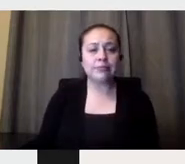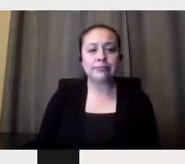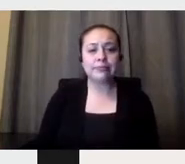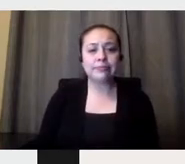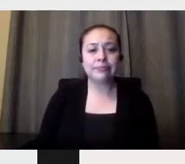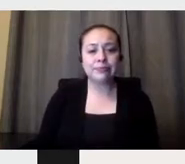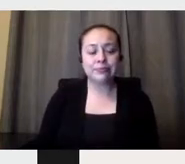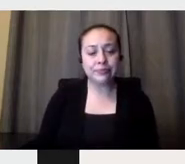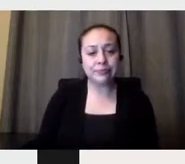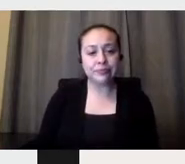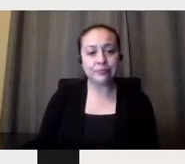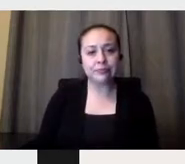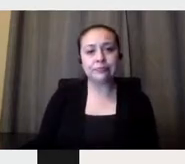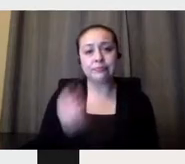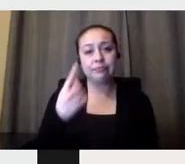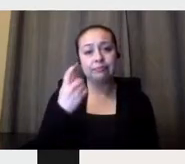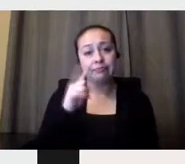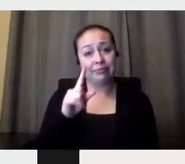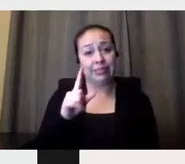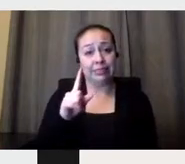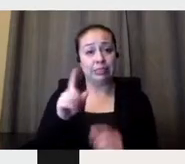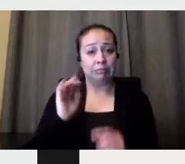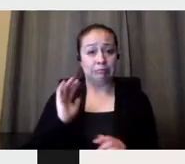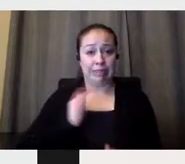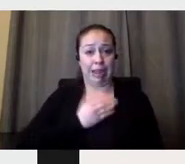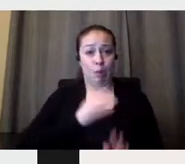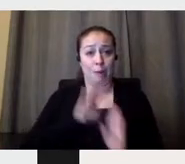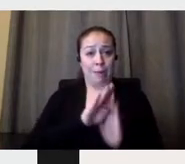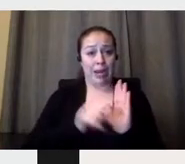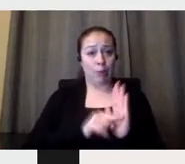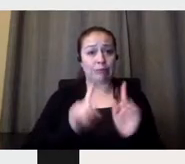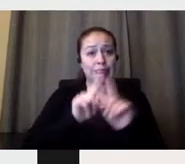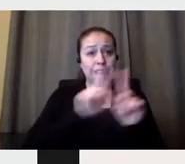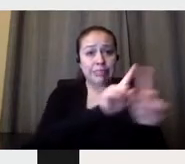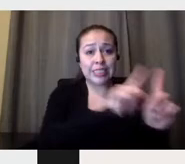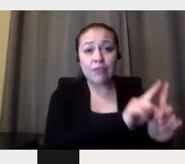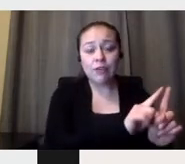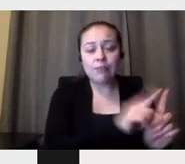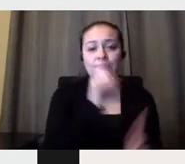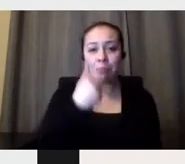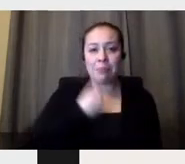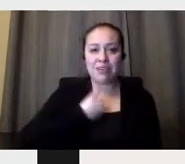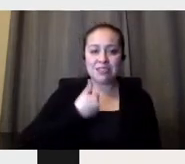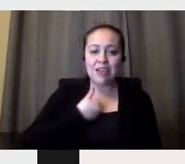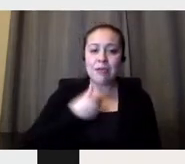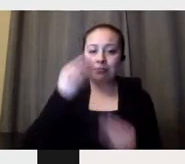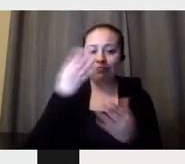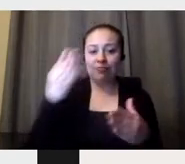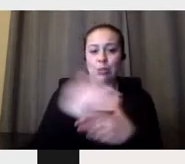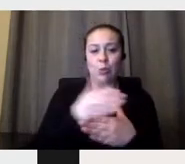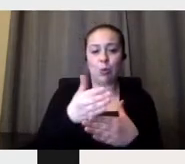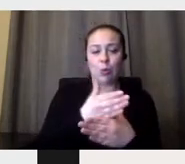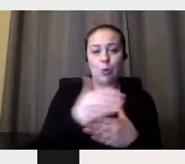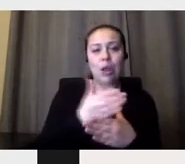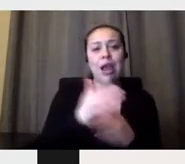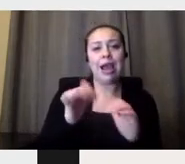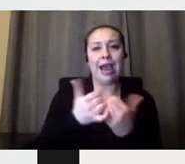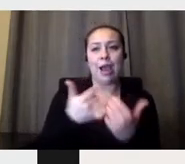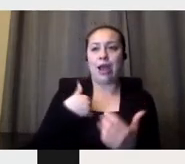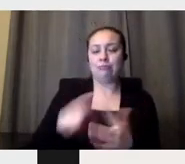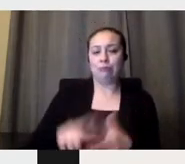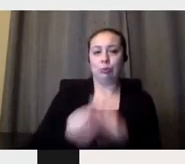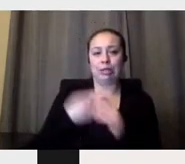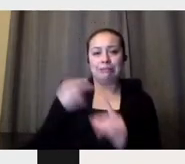different for me. And I'm going to tell you why I started this archive. I'm